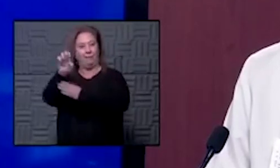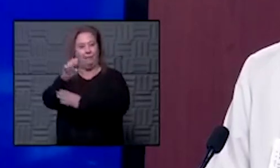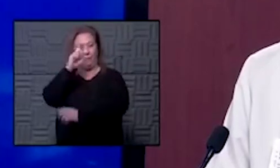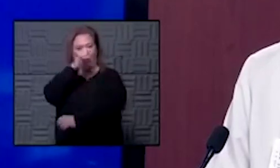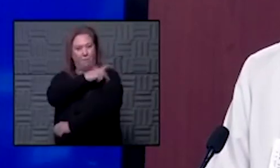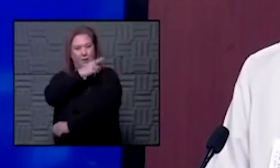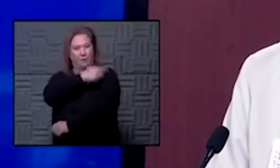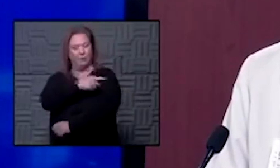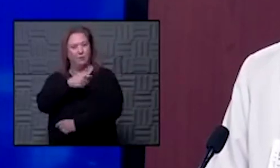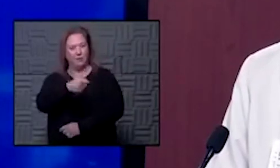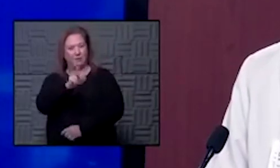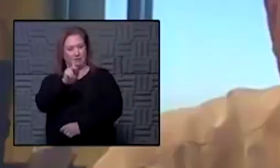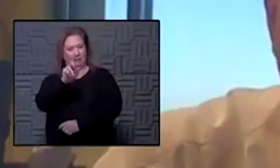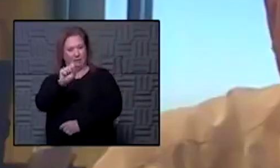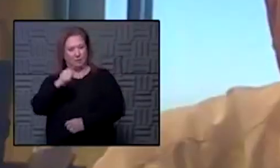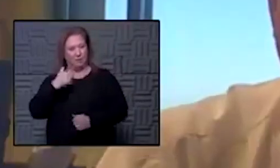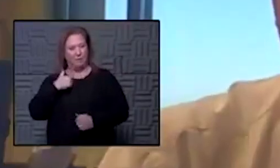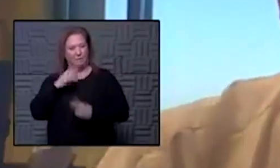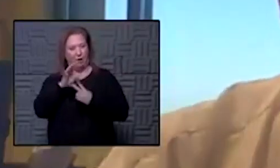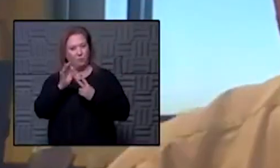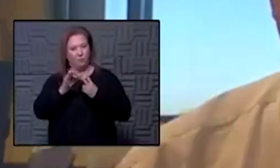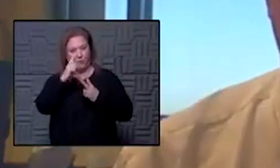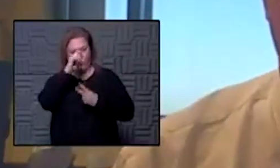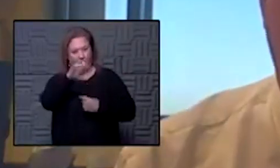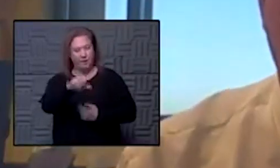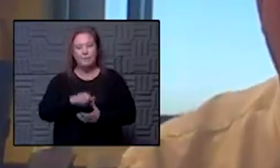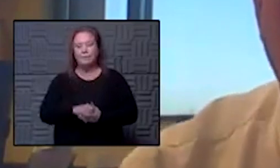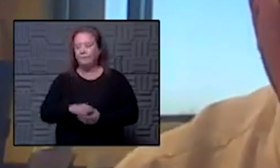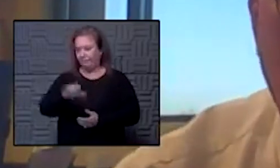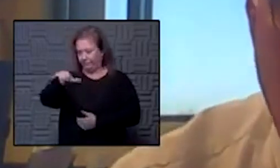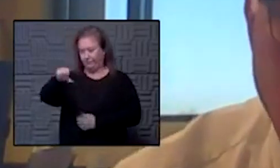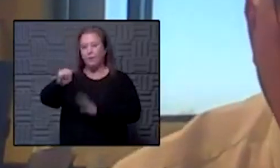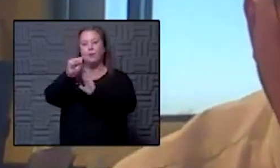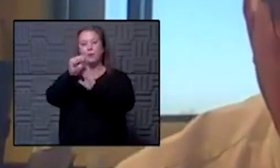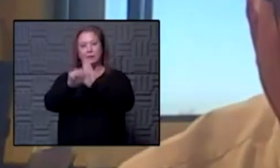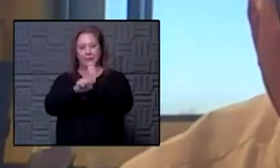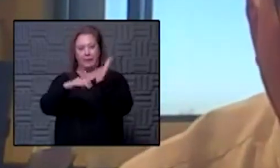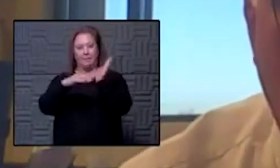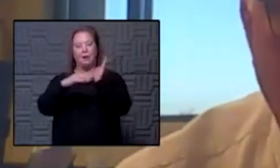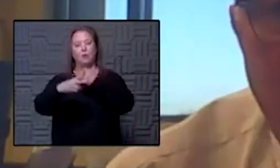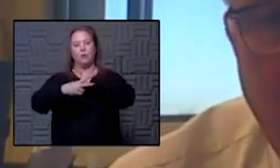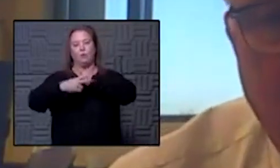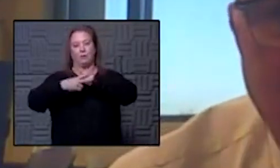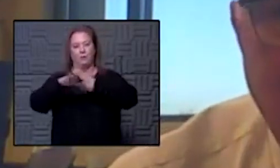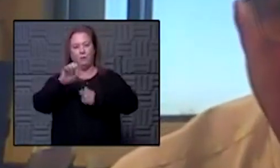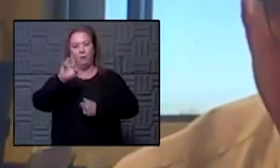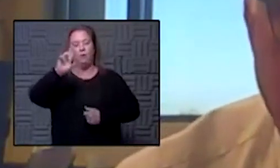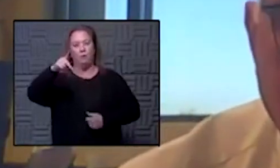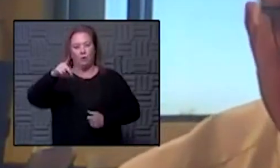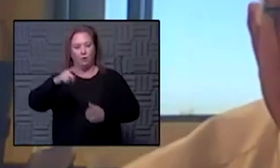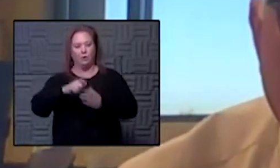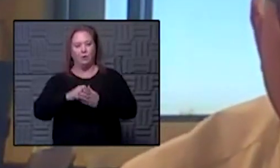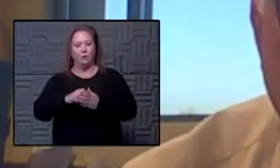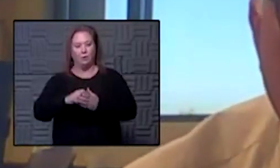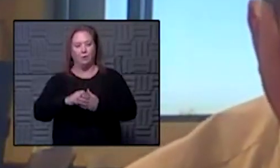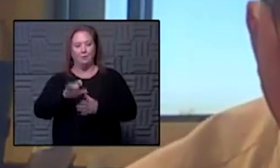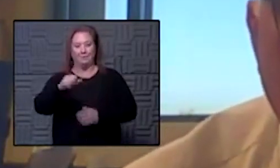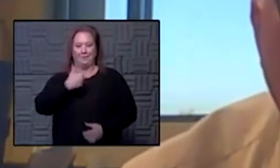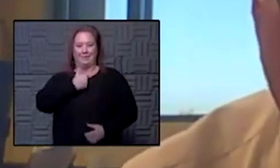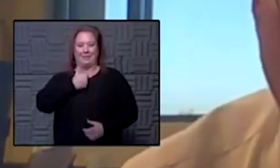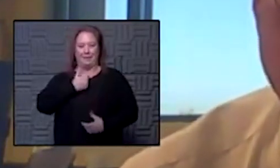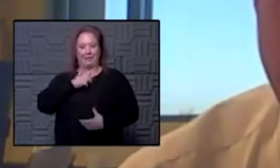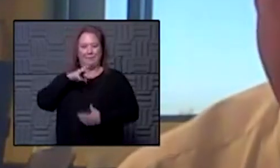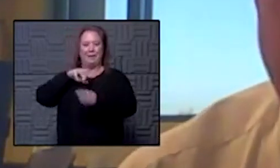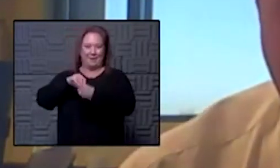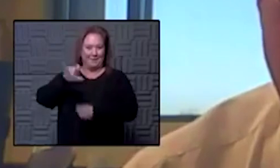that option in Kansas? Yes we do have a state medical uh reserve medical corps matter of fact I'm even on that reserve medical